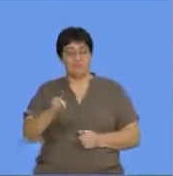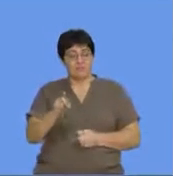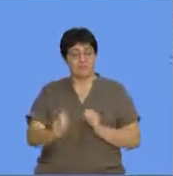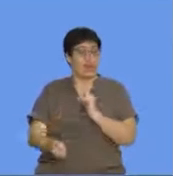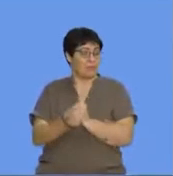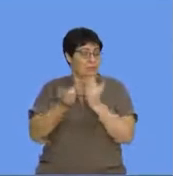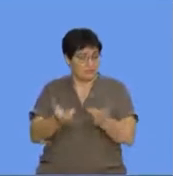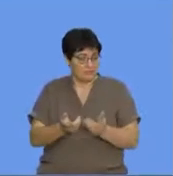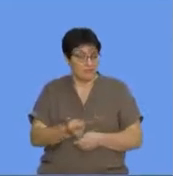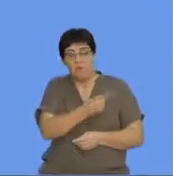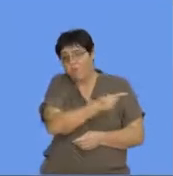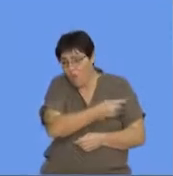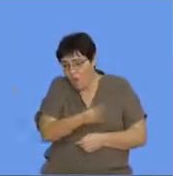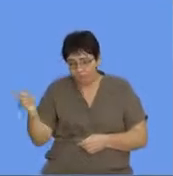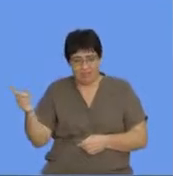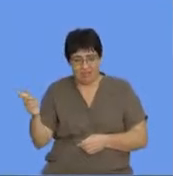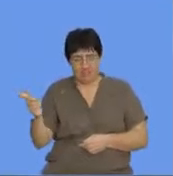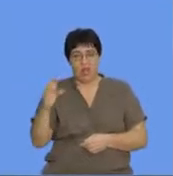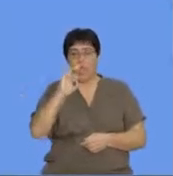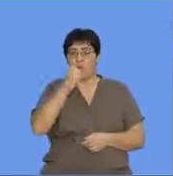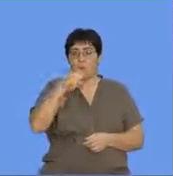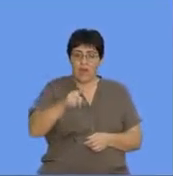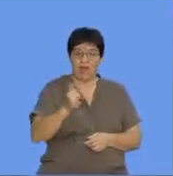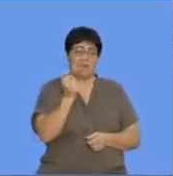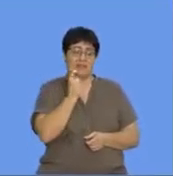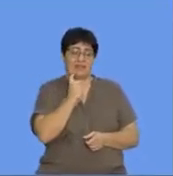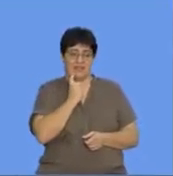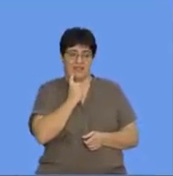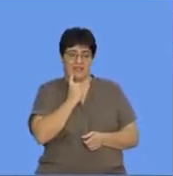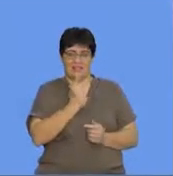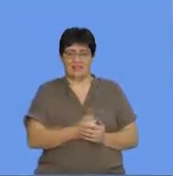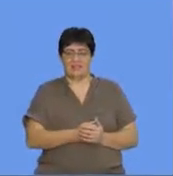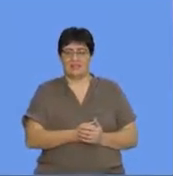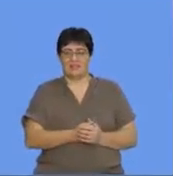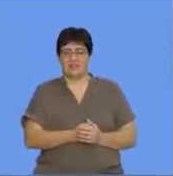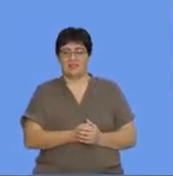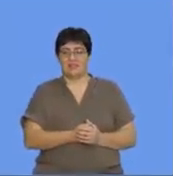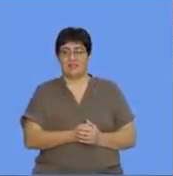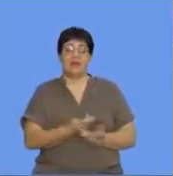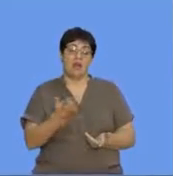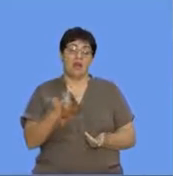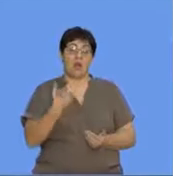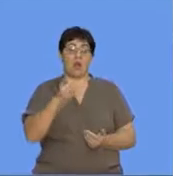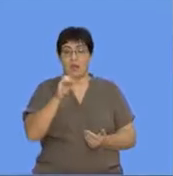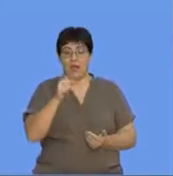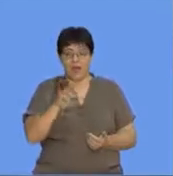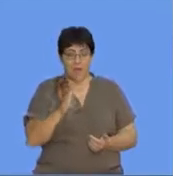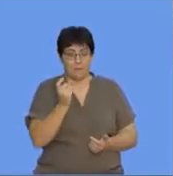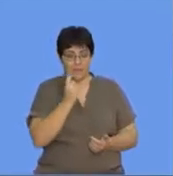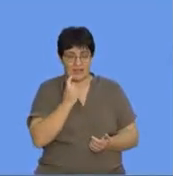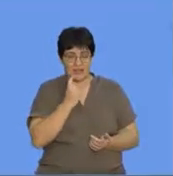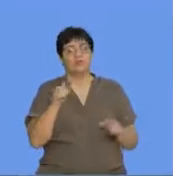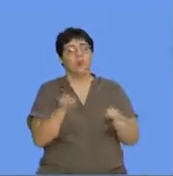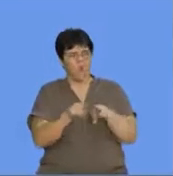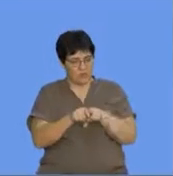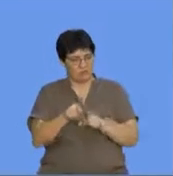elements, copper is a metal. Okay. You'd understand if copper is a metal, it means copper is also an element.